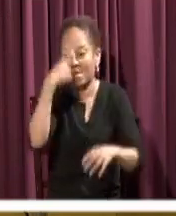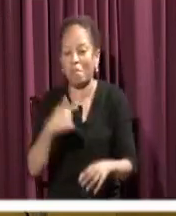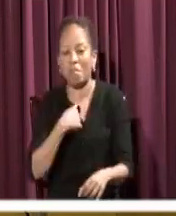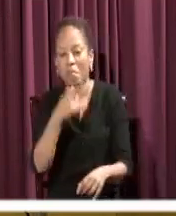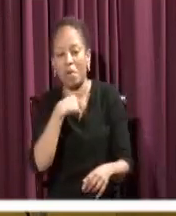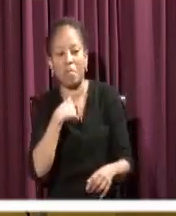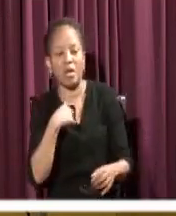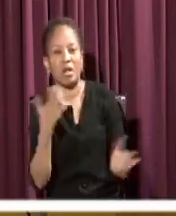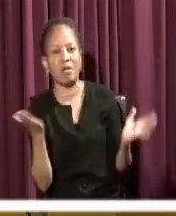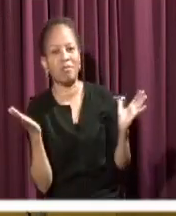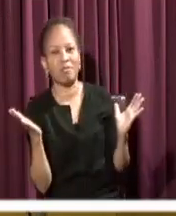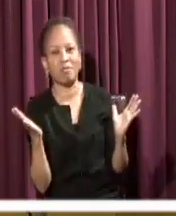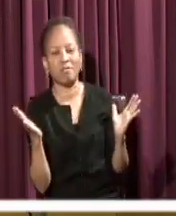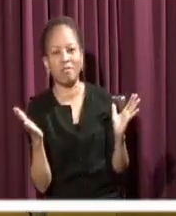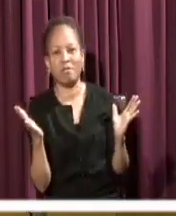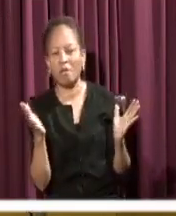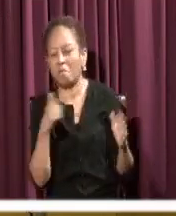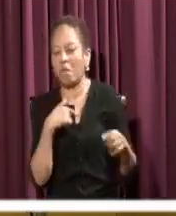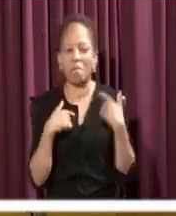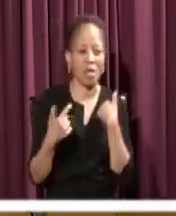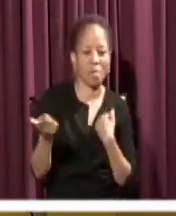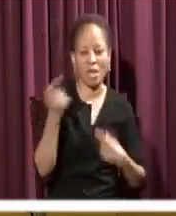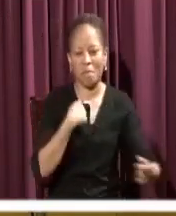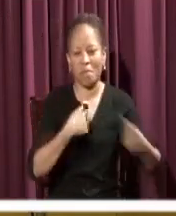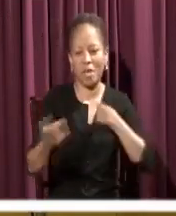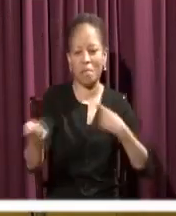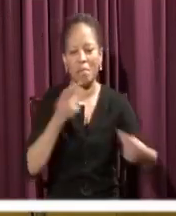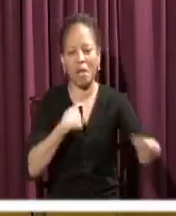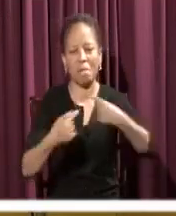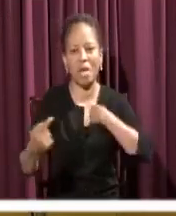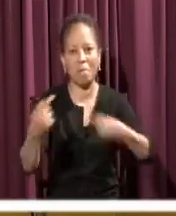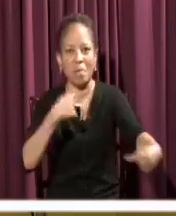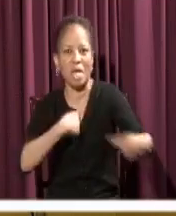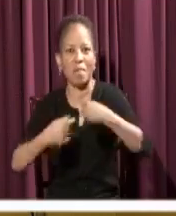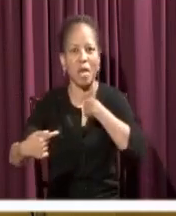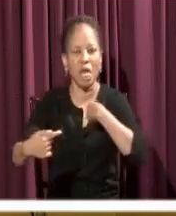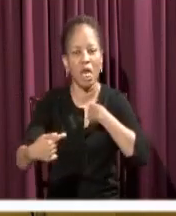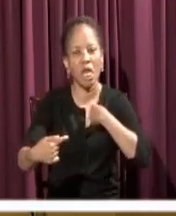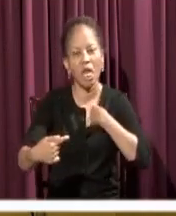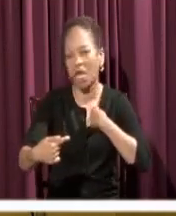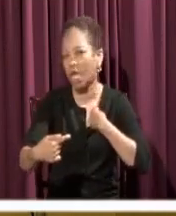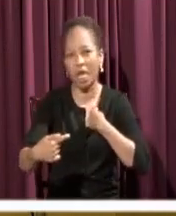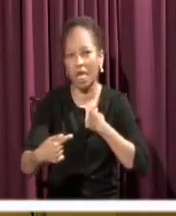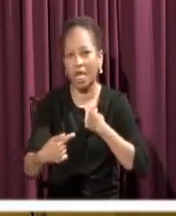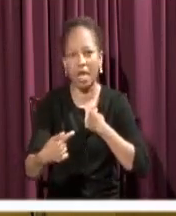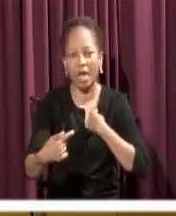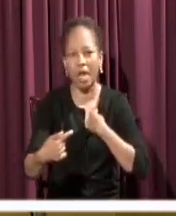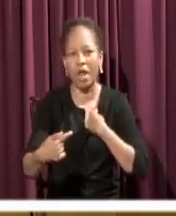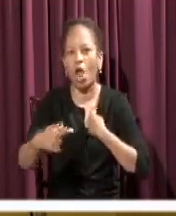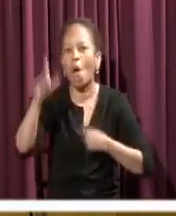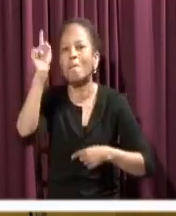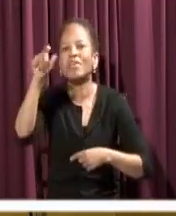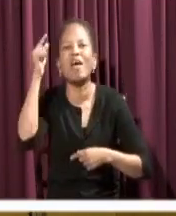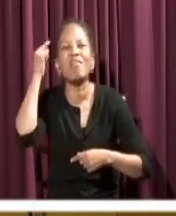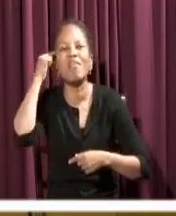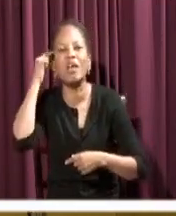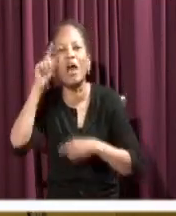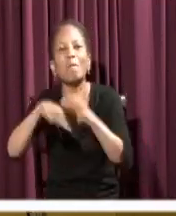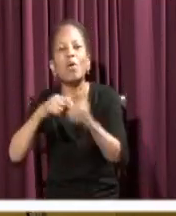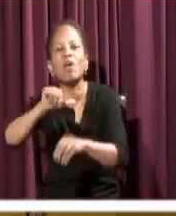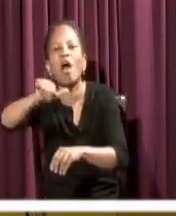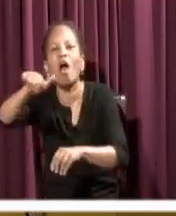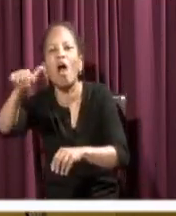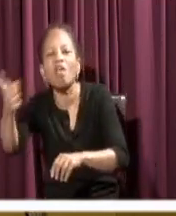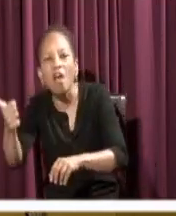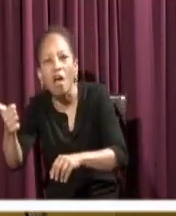And it is other. So other that there is nothing in our mind that could comprehend the truth of what this truth is.